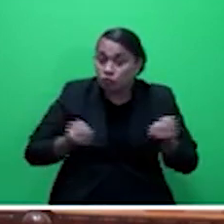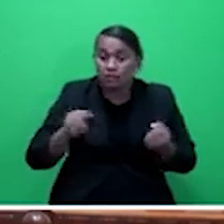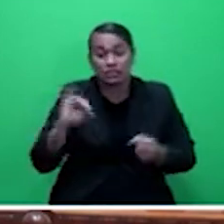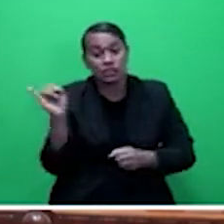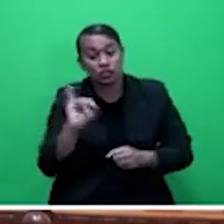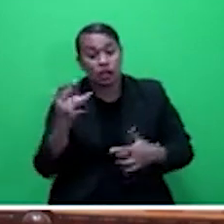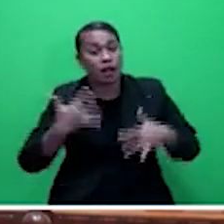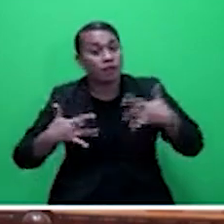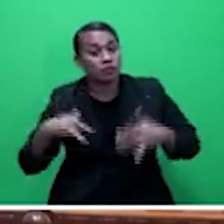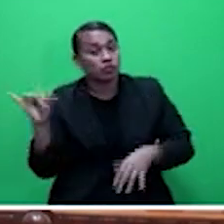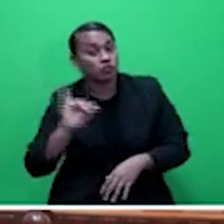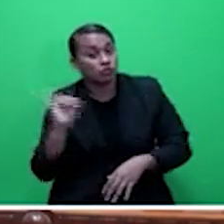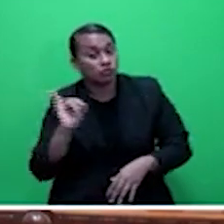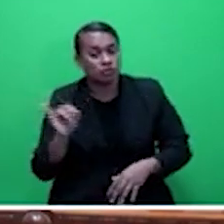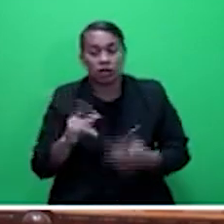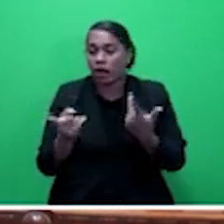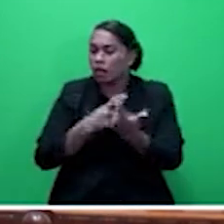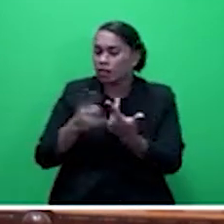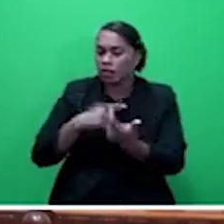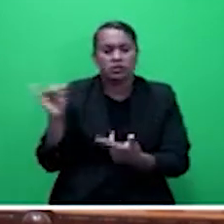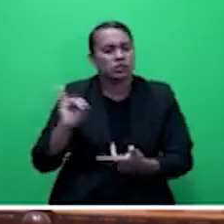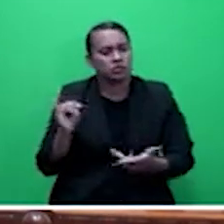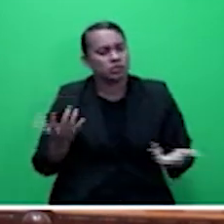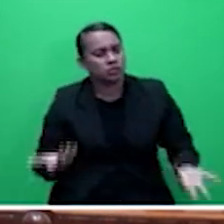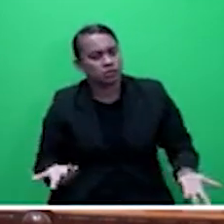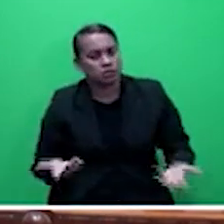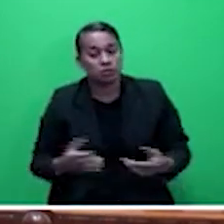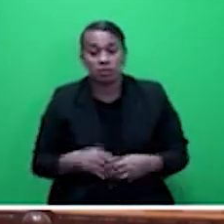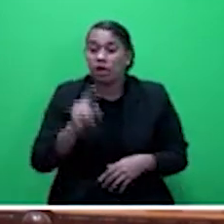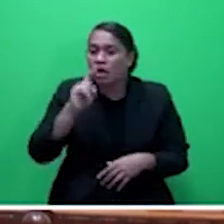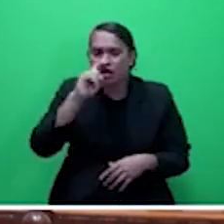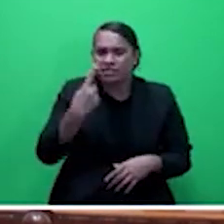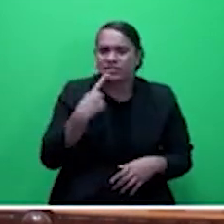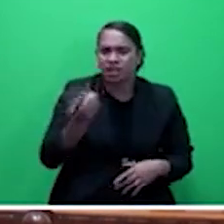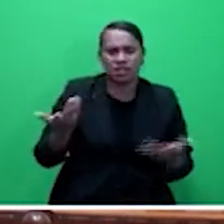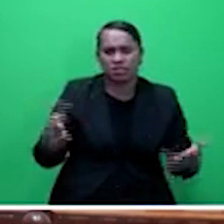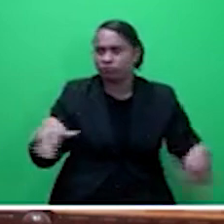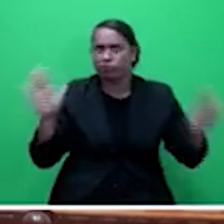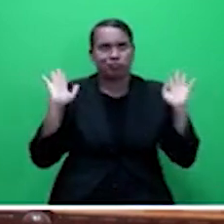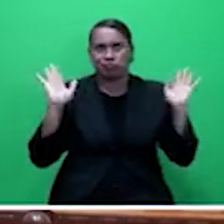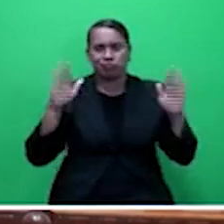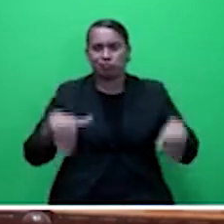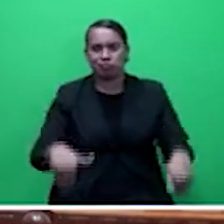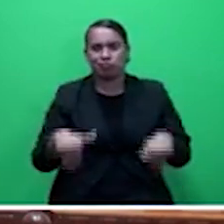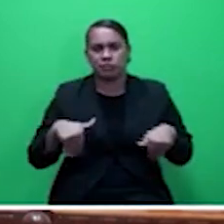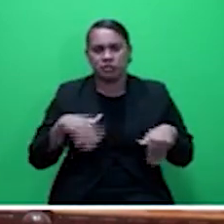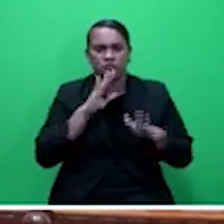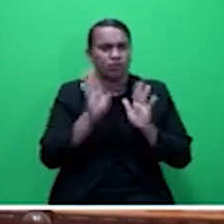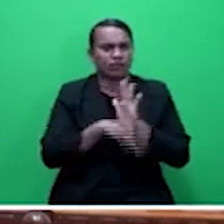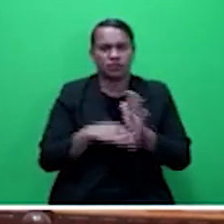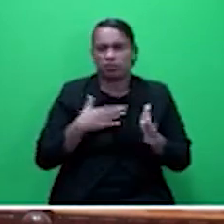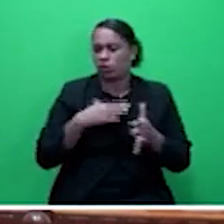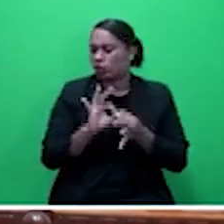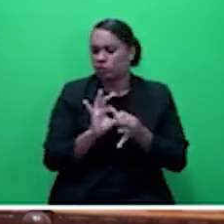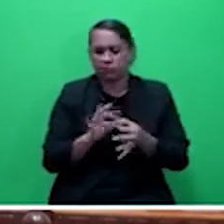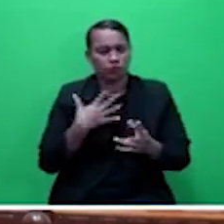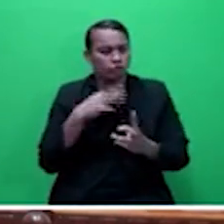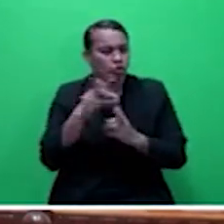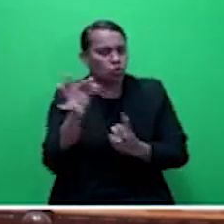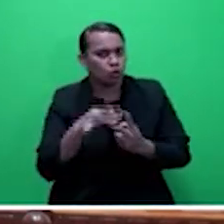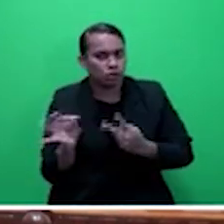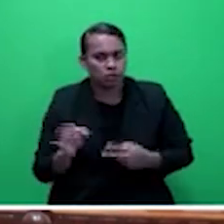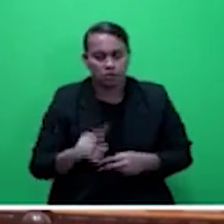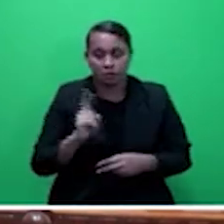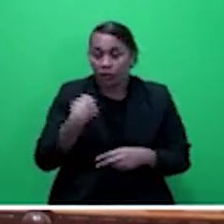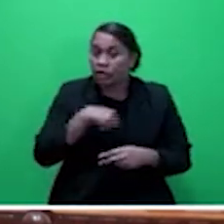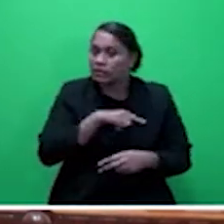gel insurance. We can no longer say that it's all private driven, it's all demand and supply driven. No, I think that time has